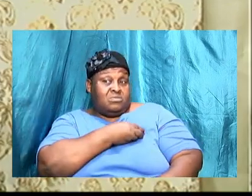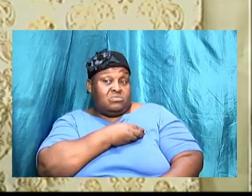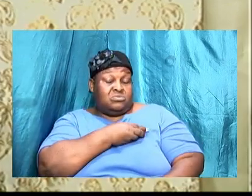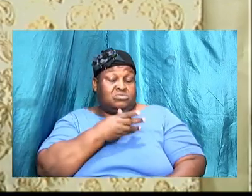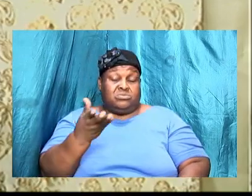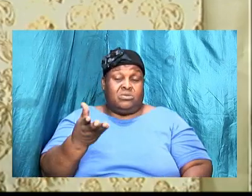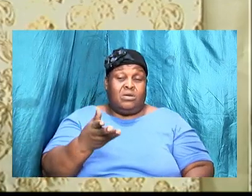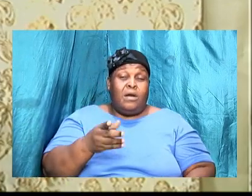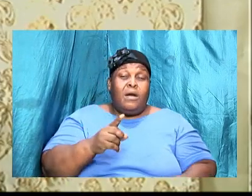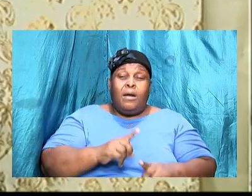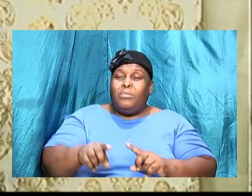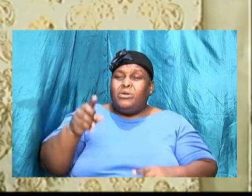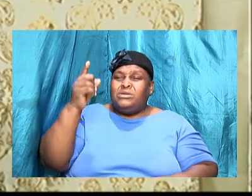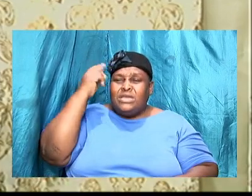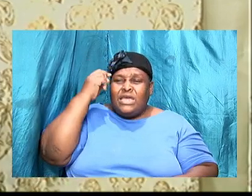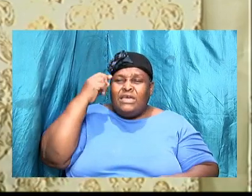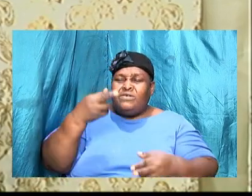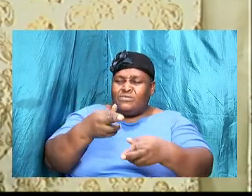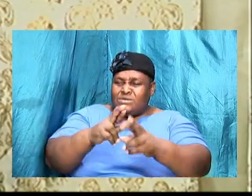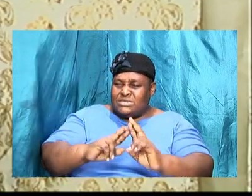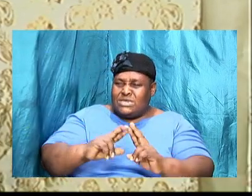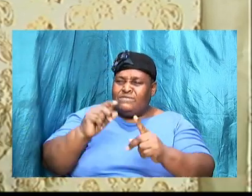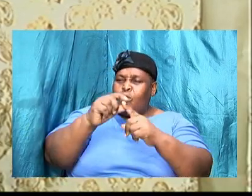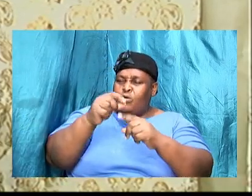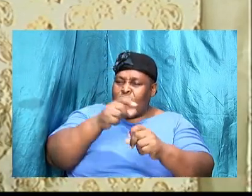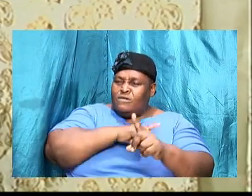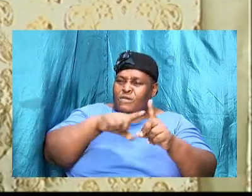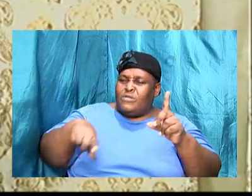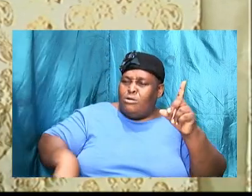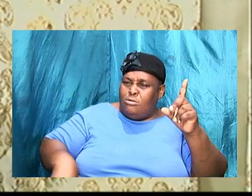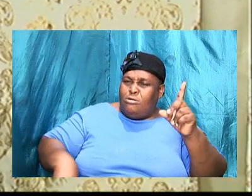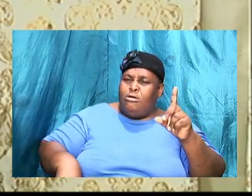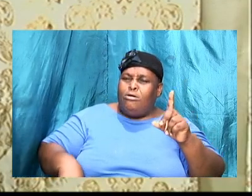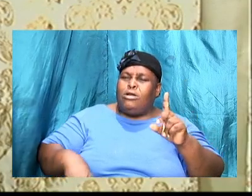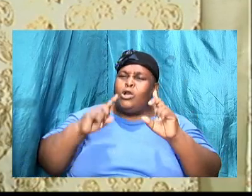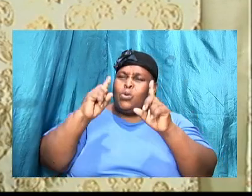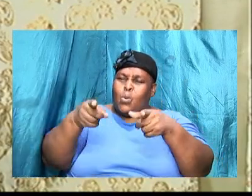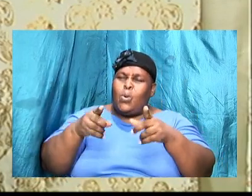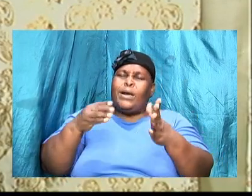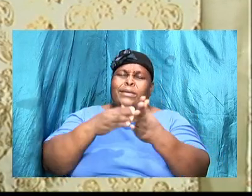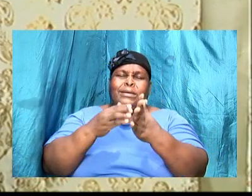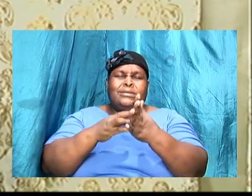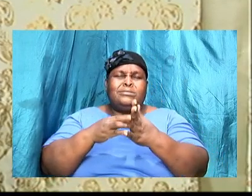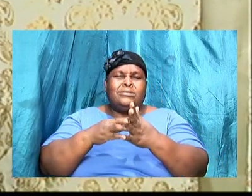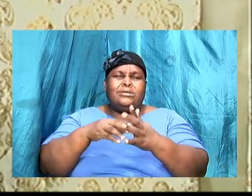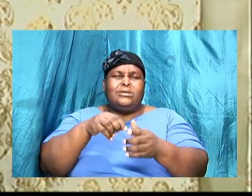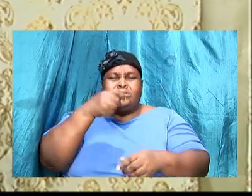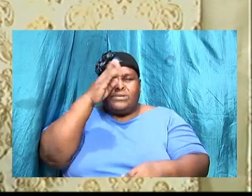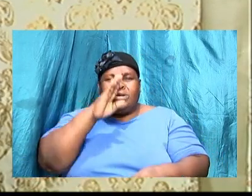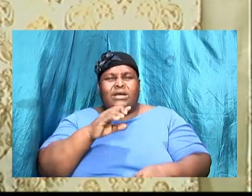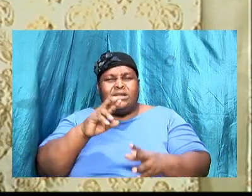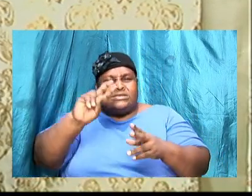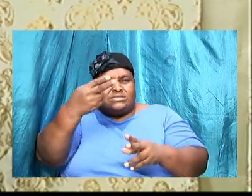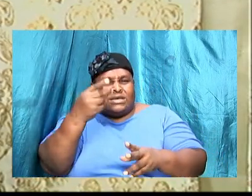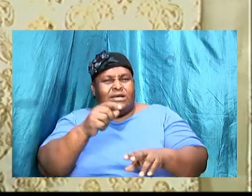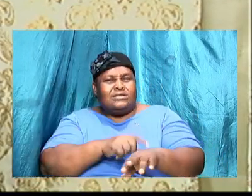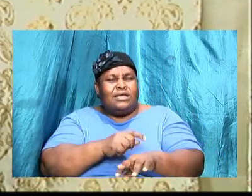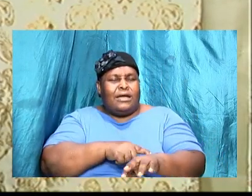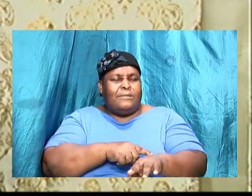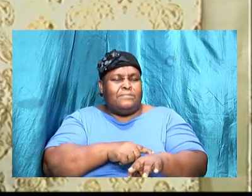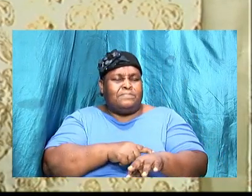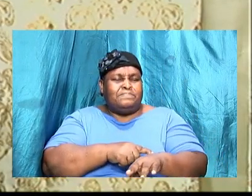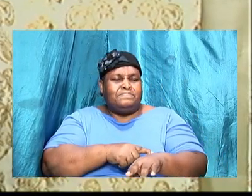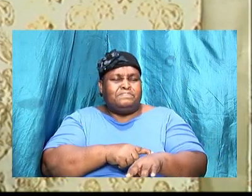but David received the word of the Lord and David went back to the Lord the second time and this is 1 Samuel